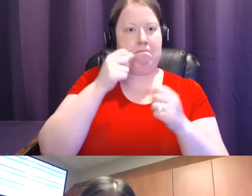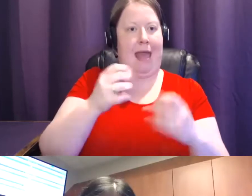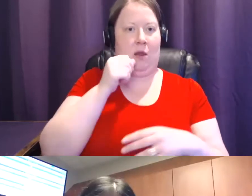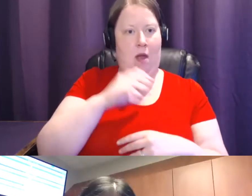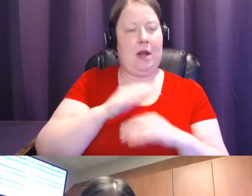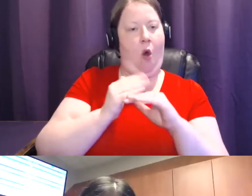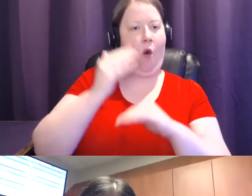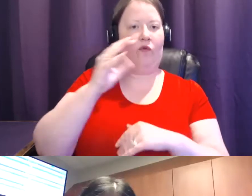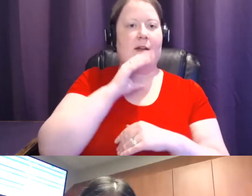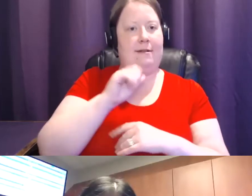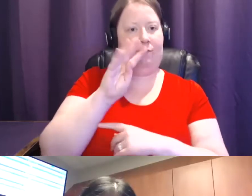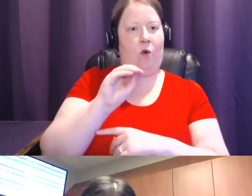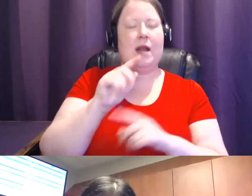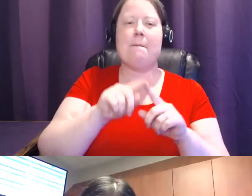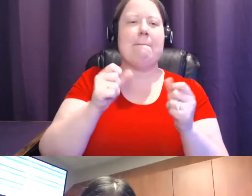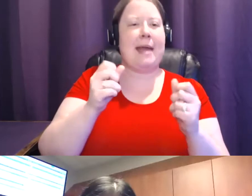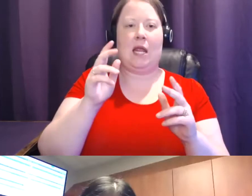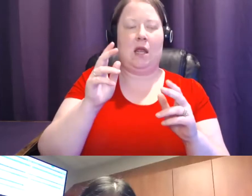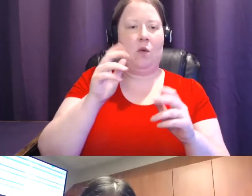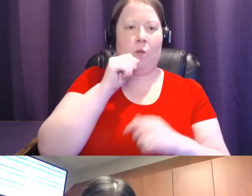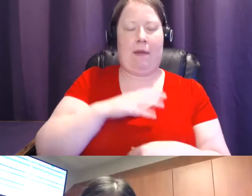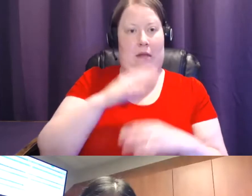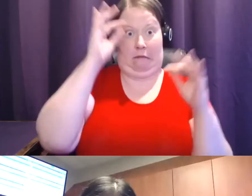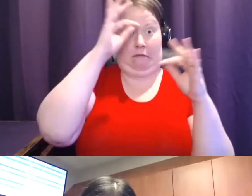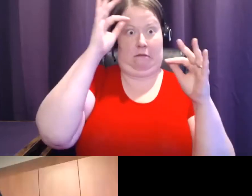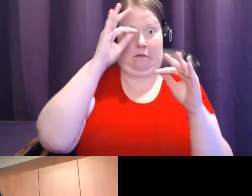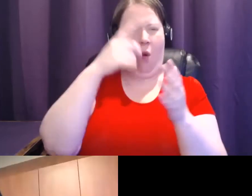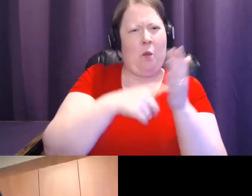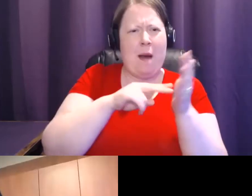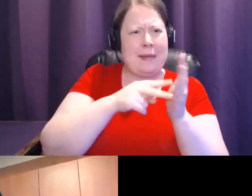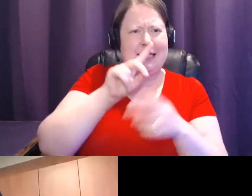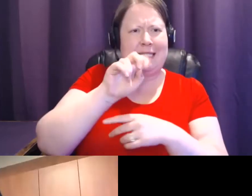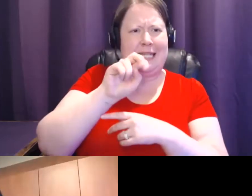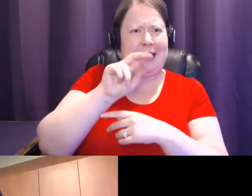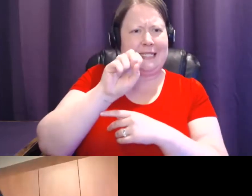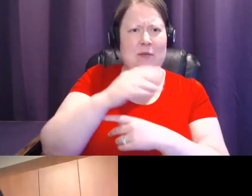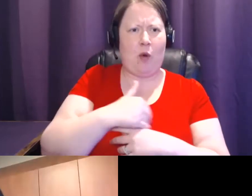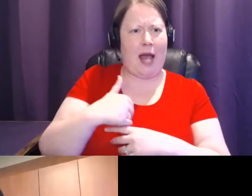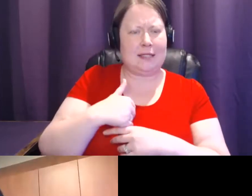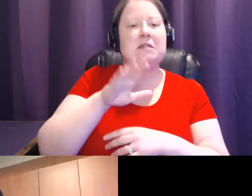about dense breast. Let's roll this next video. What are dense breast? Listen and learn.